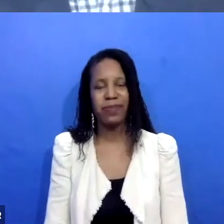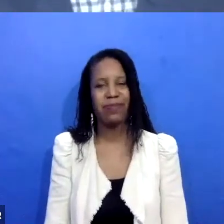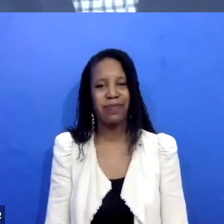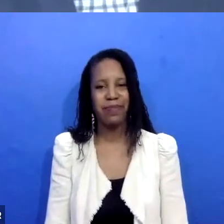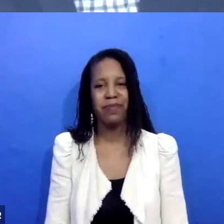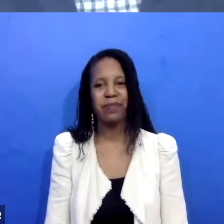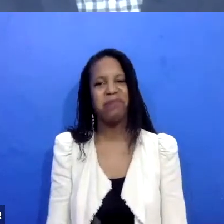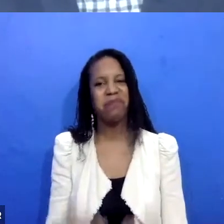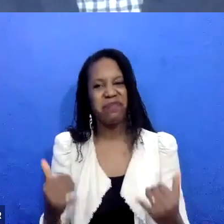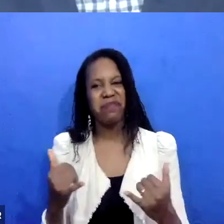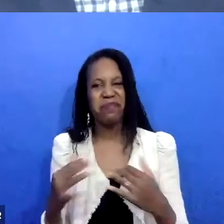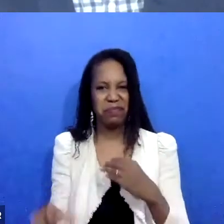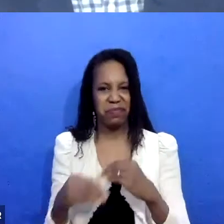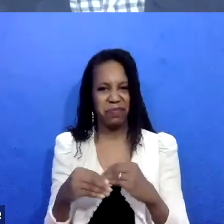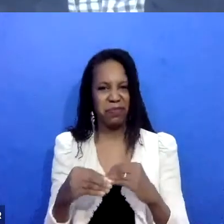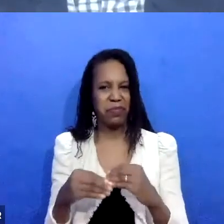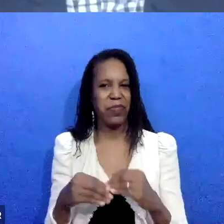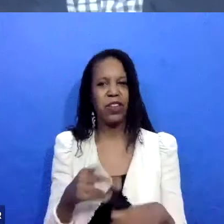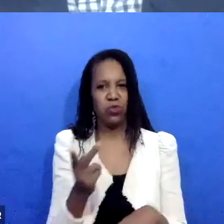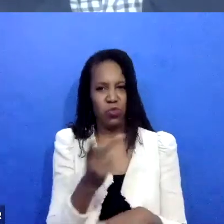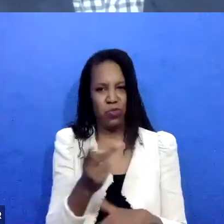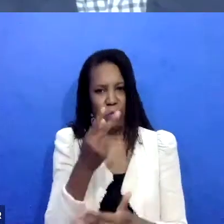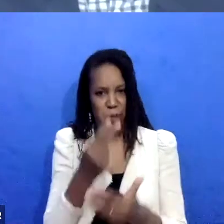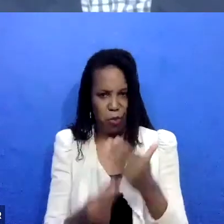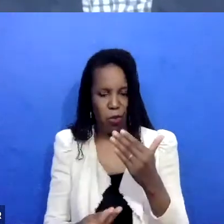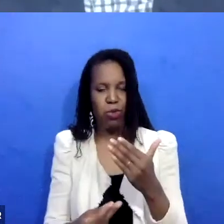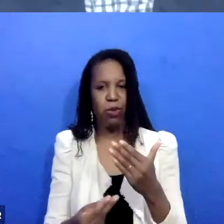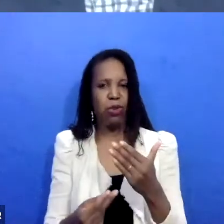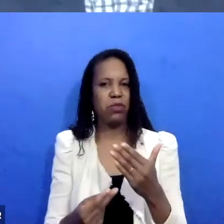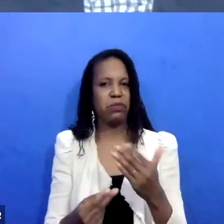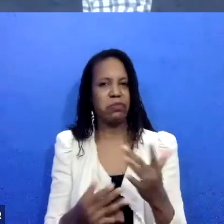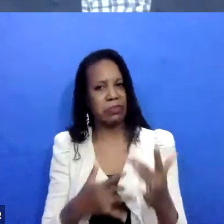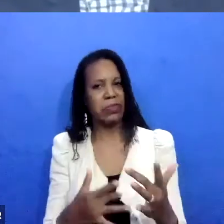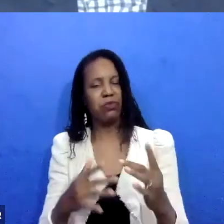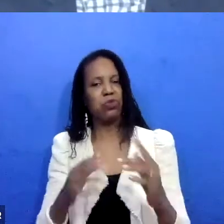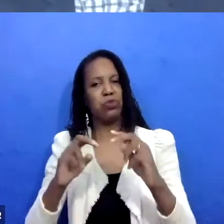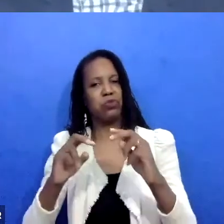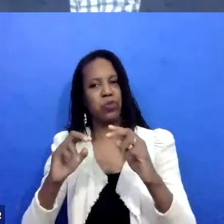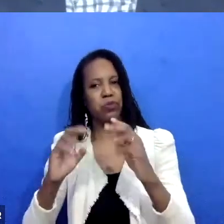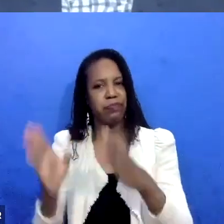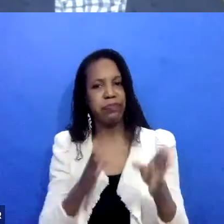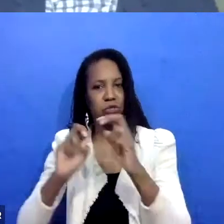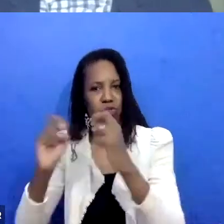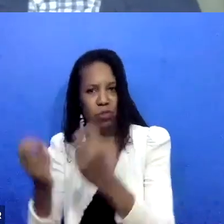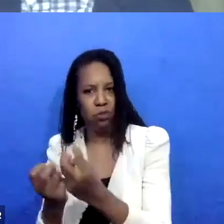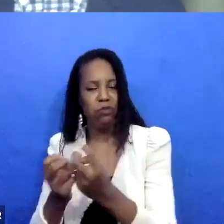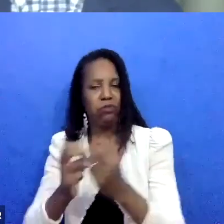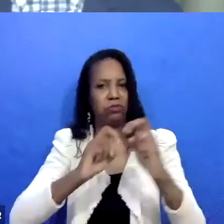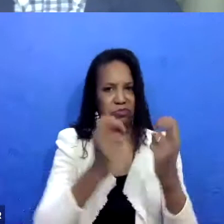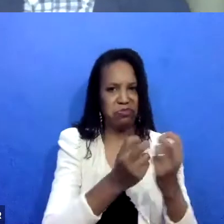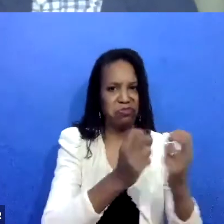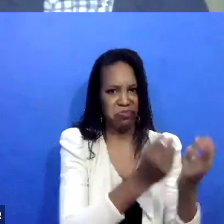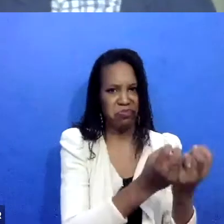um, Chris, I guess you're working in circles all the time. Um, but Sujada, you've been mentioning circles a lot, uh, when